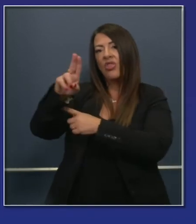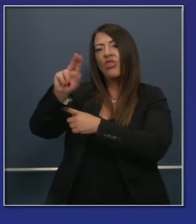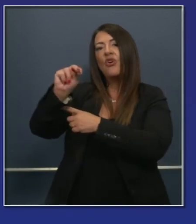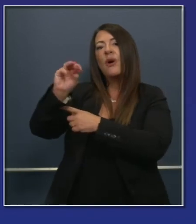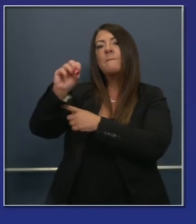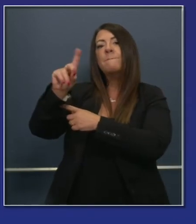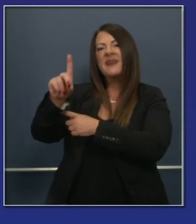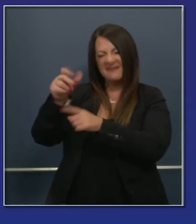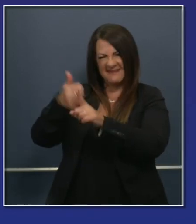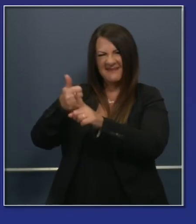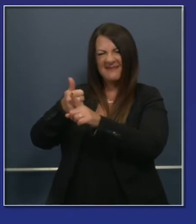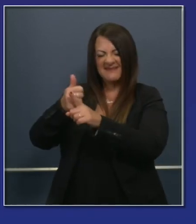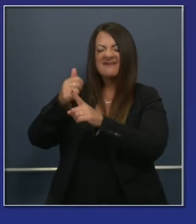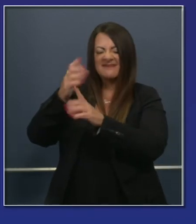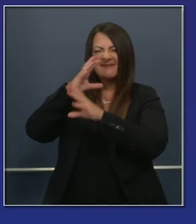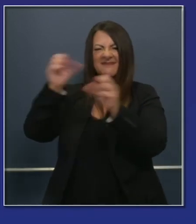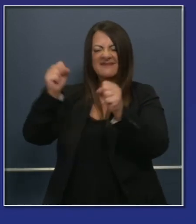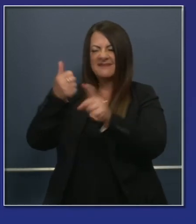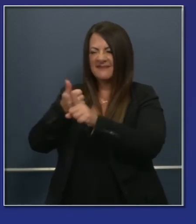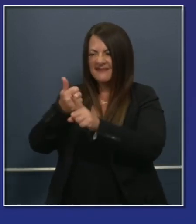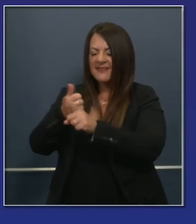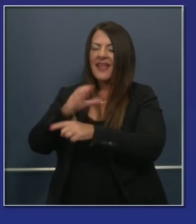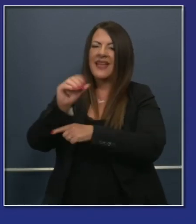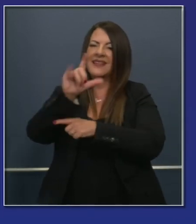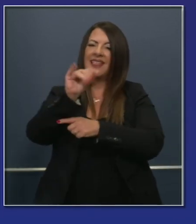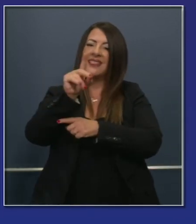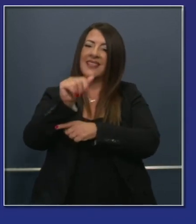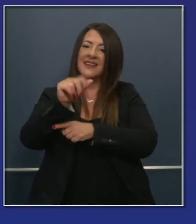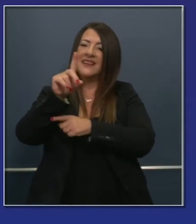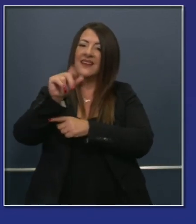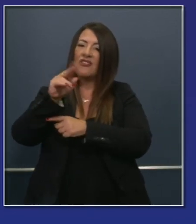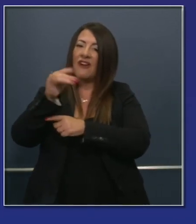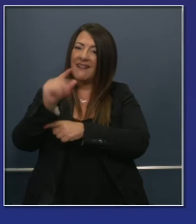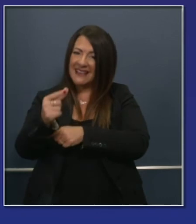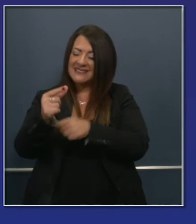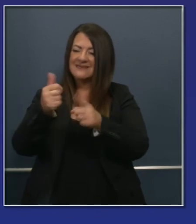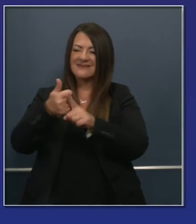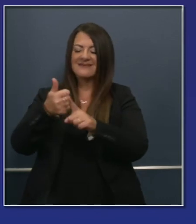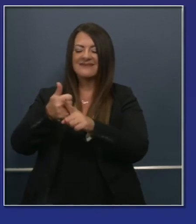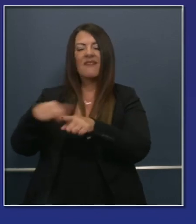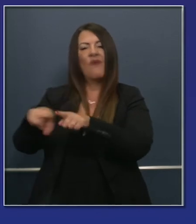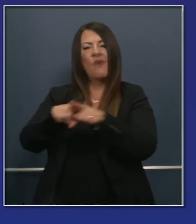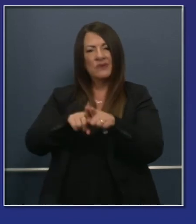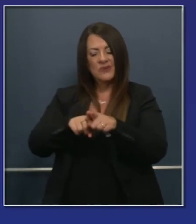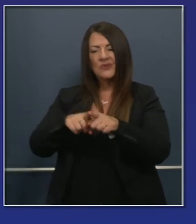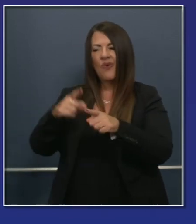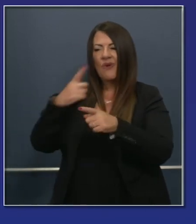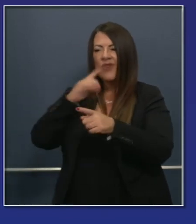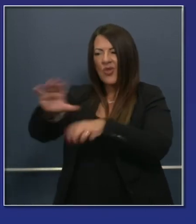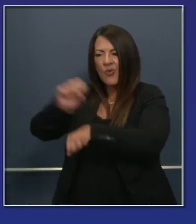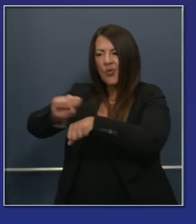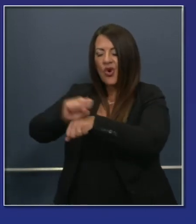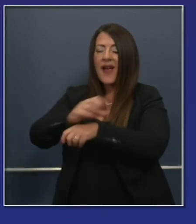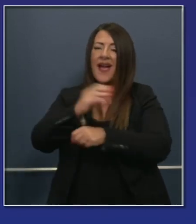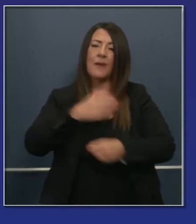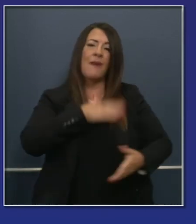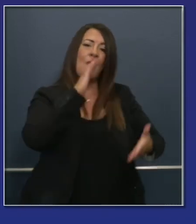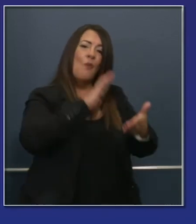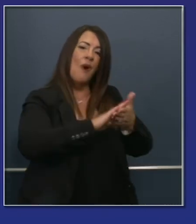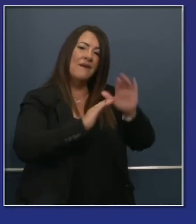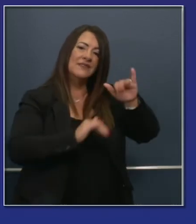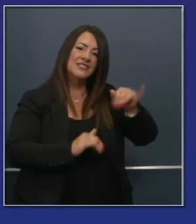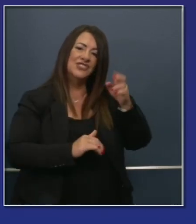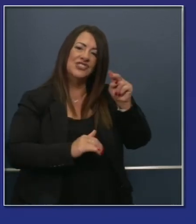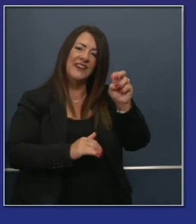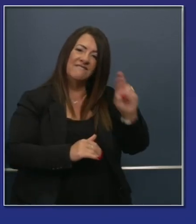task force that he put together Linda Darlingham and I want to thank my wife first partner Jennifer for her outstanding work